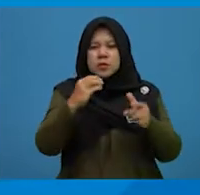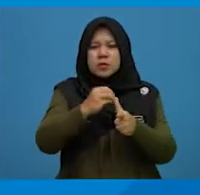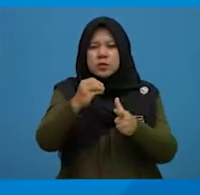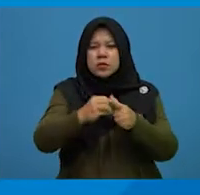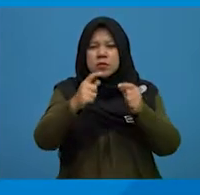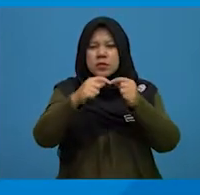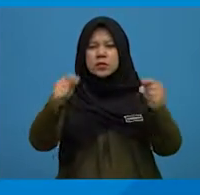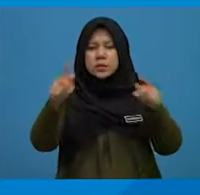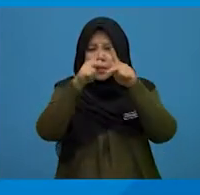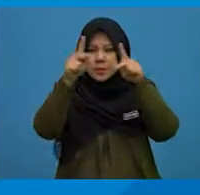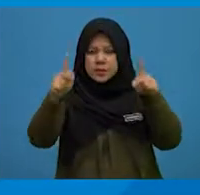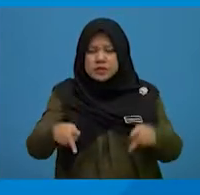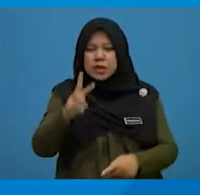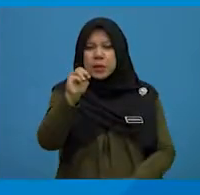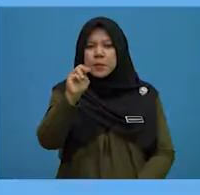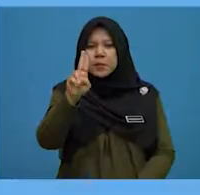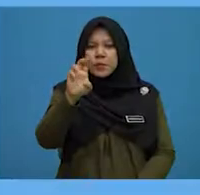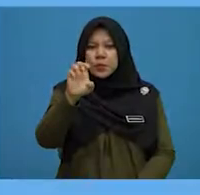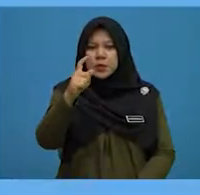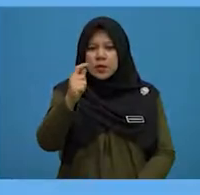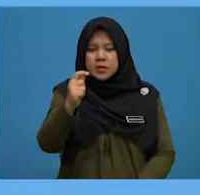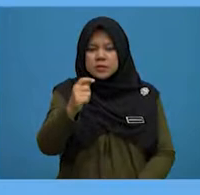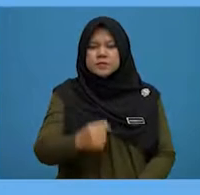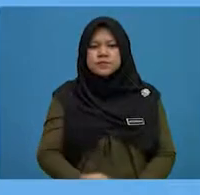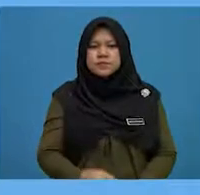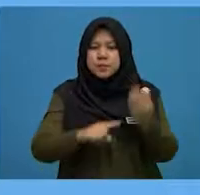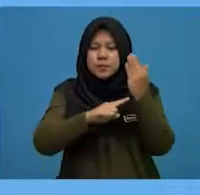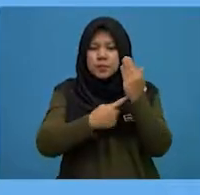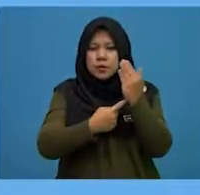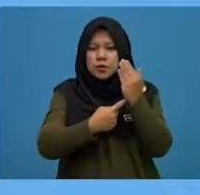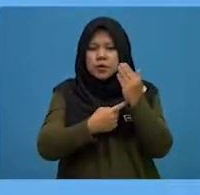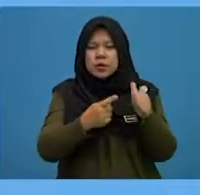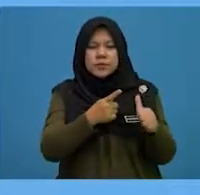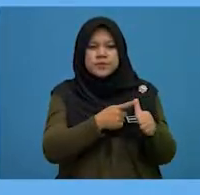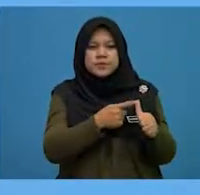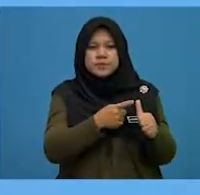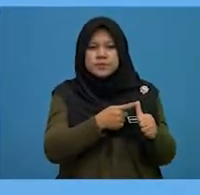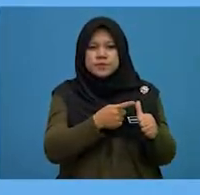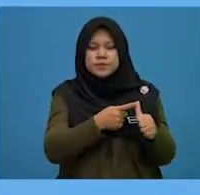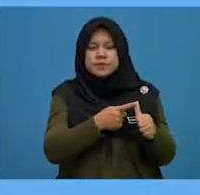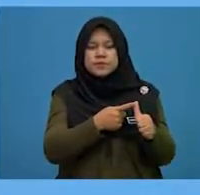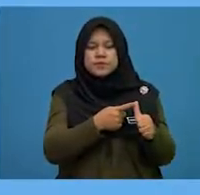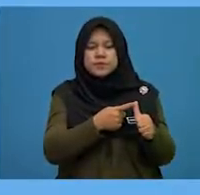the MUET reading examination. Let's start with Tip 1.